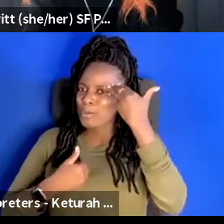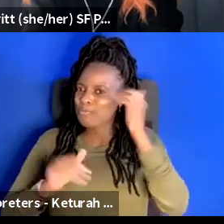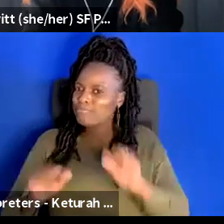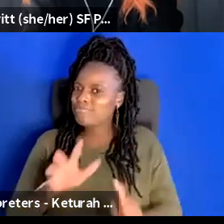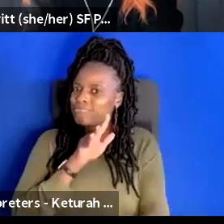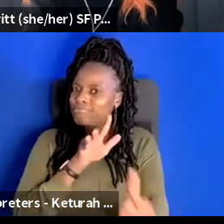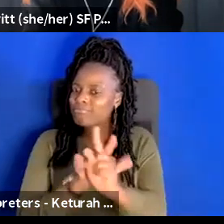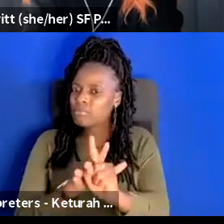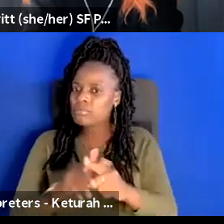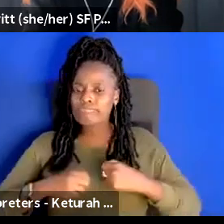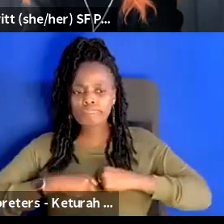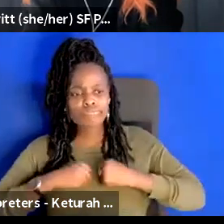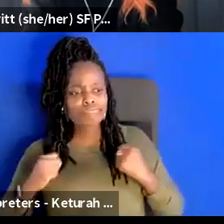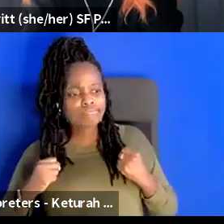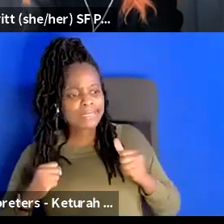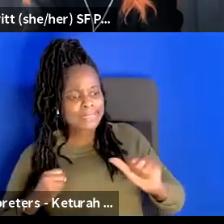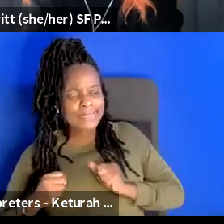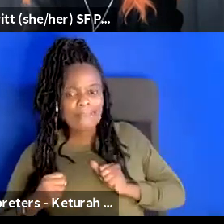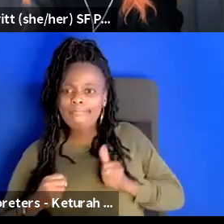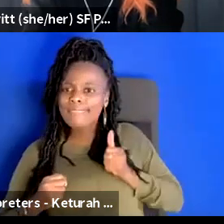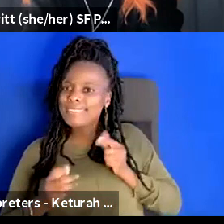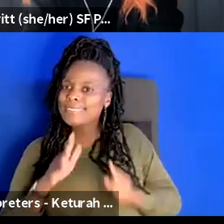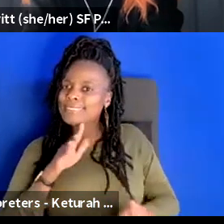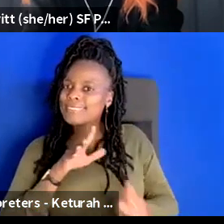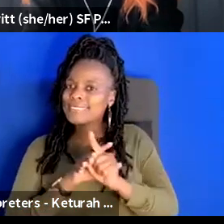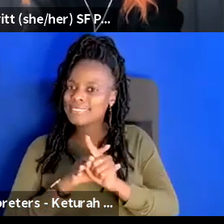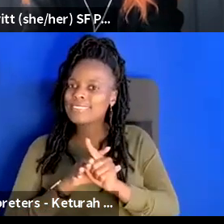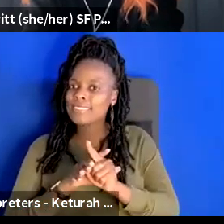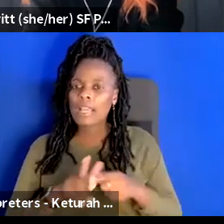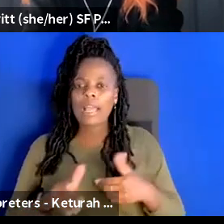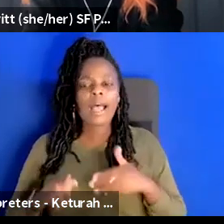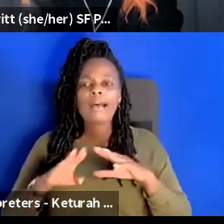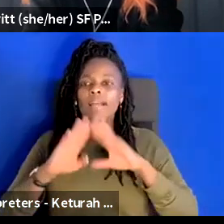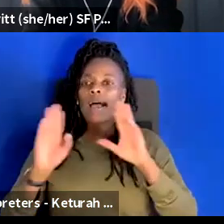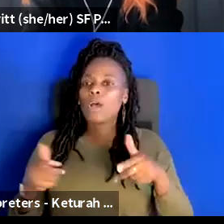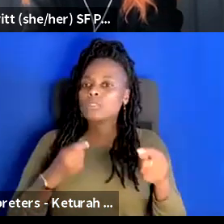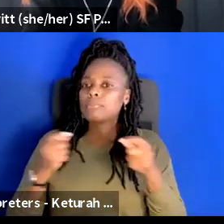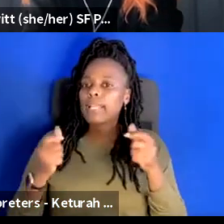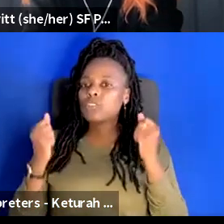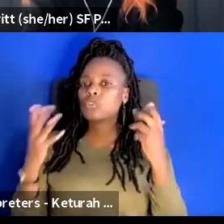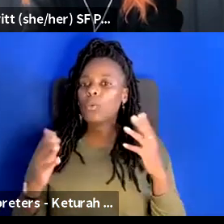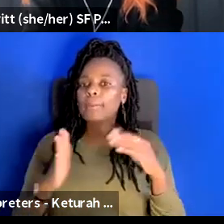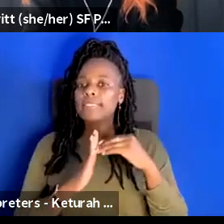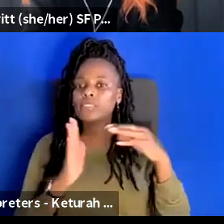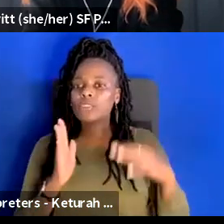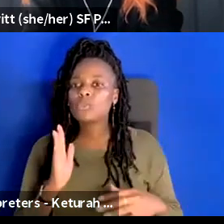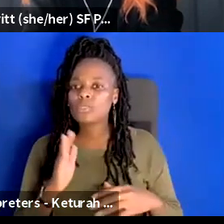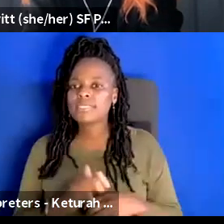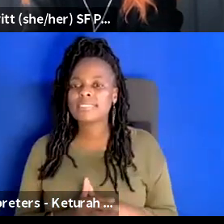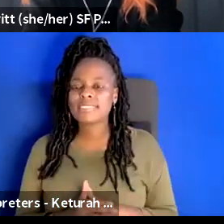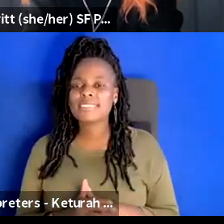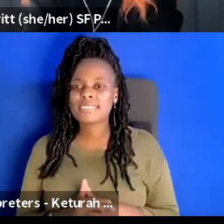themselves and like i have house managed so many student matinees and i house manage a bunch of berkeley playhouse and it's like